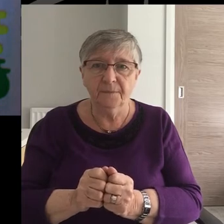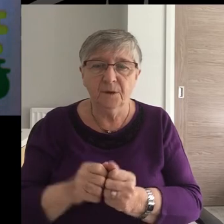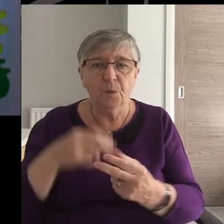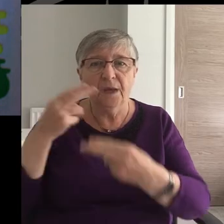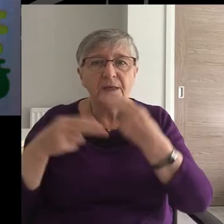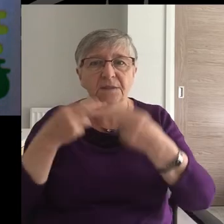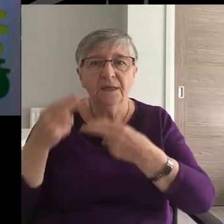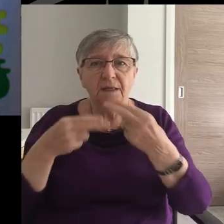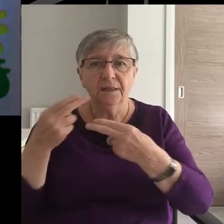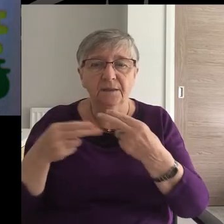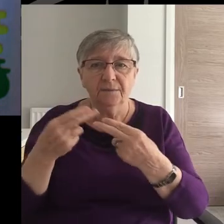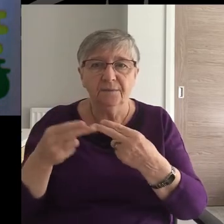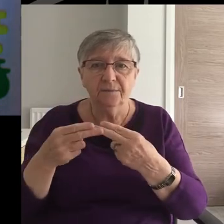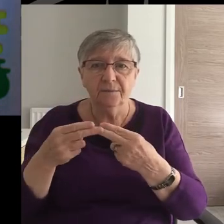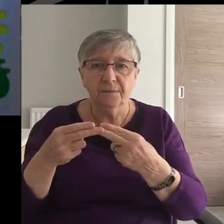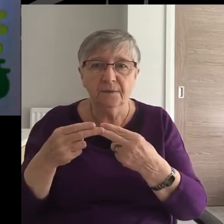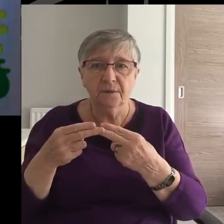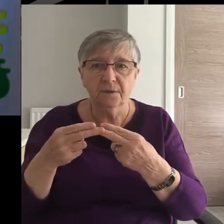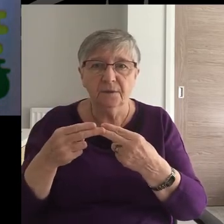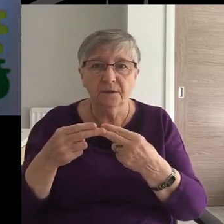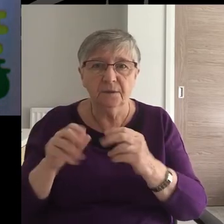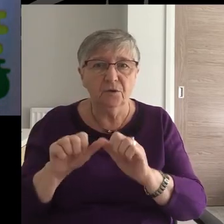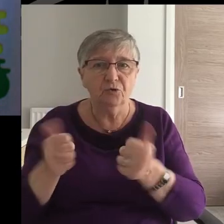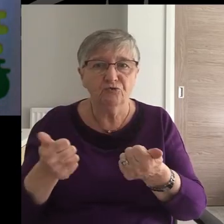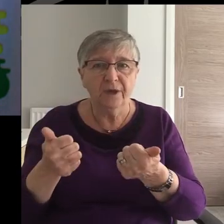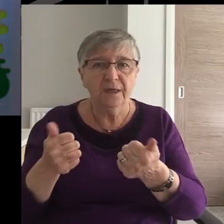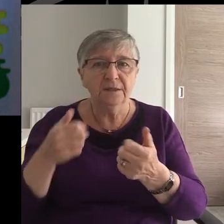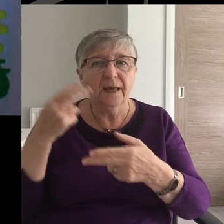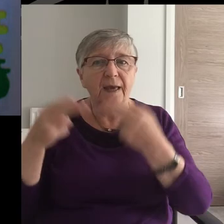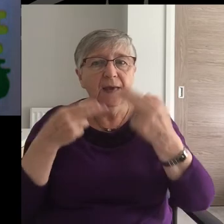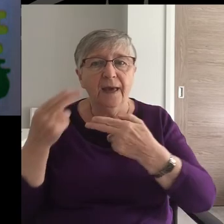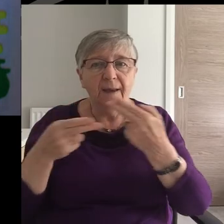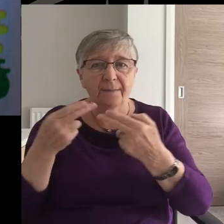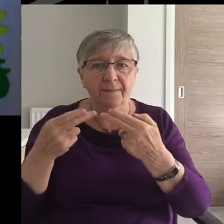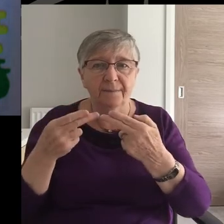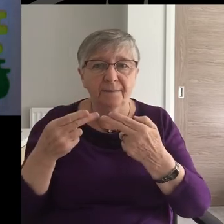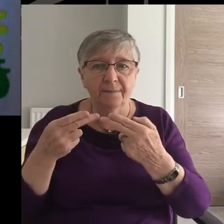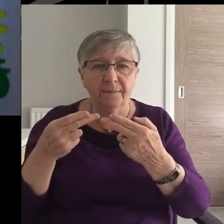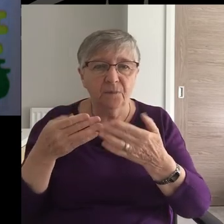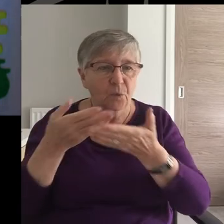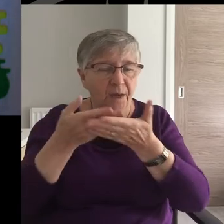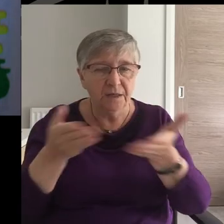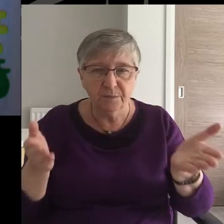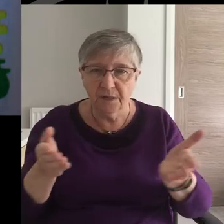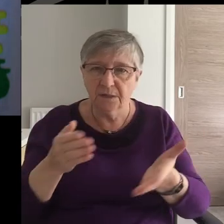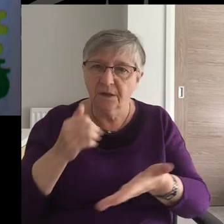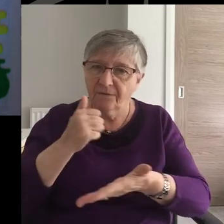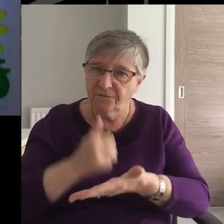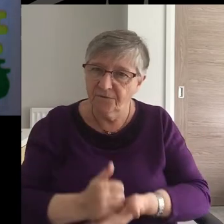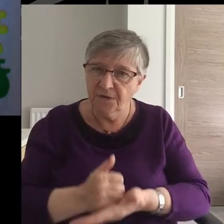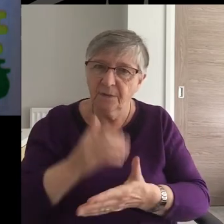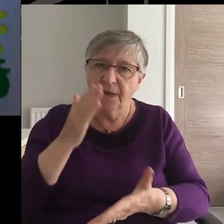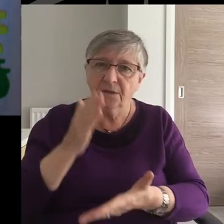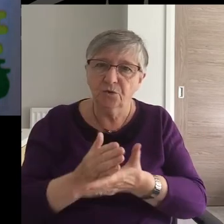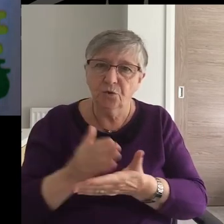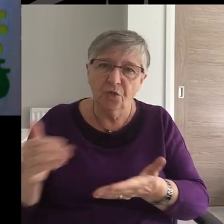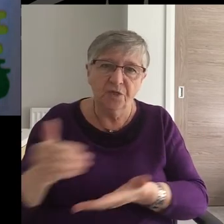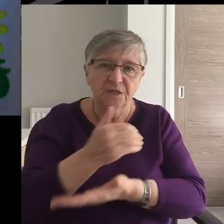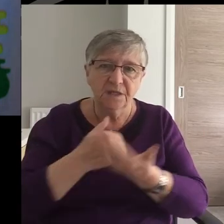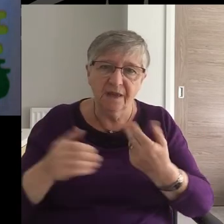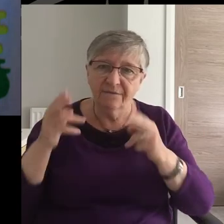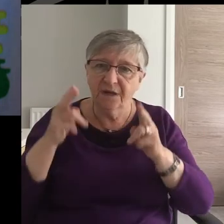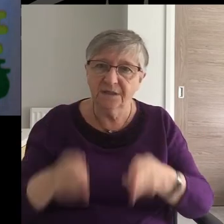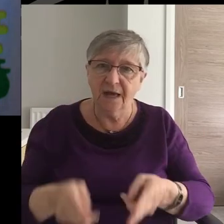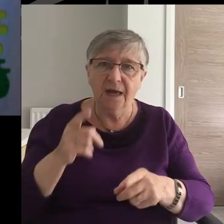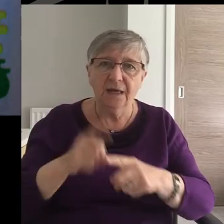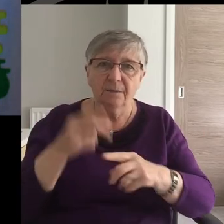We sing that great hymn which expresses that fundamental truth, the Savior